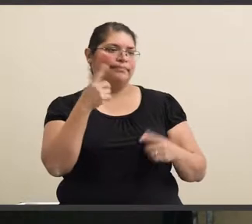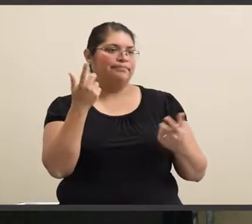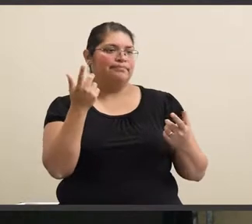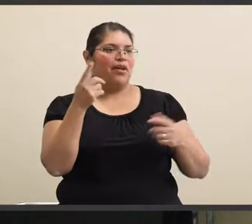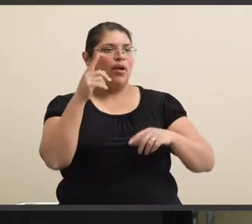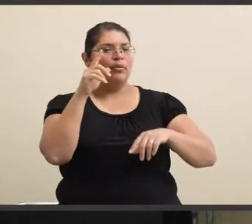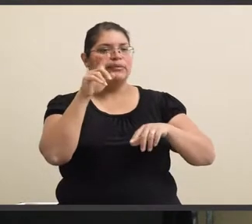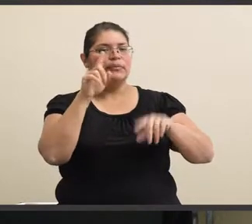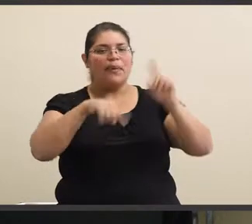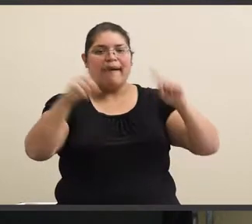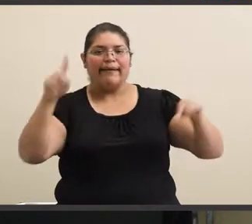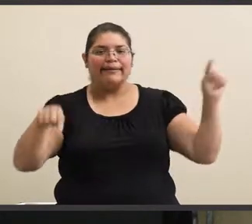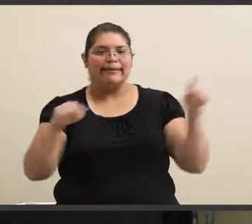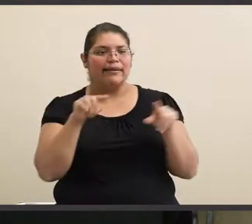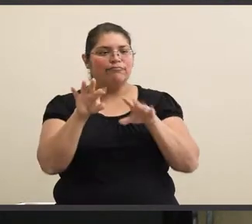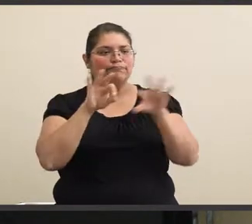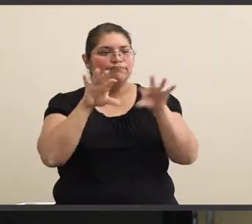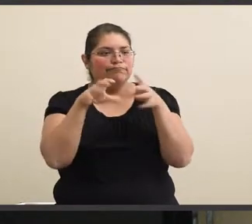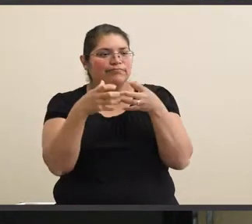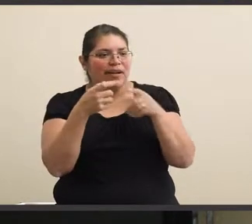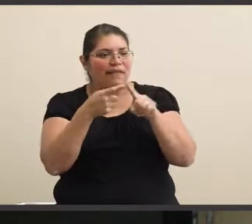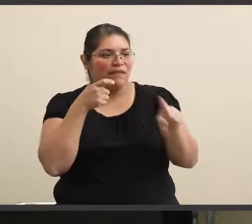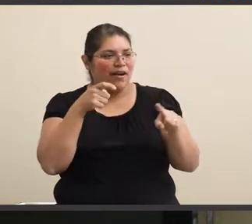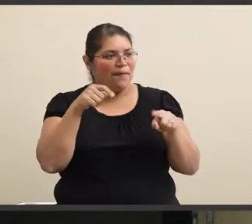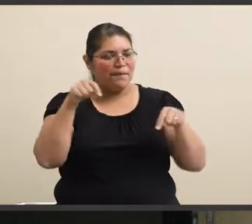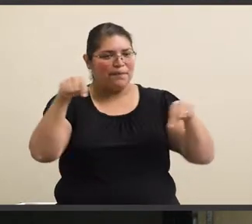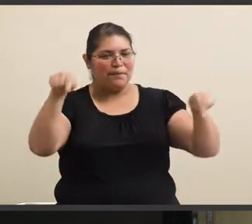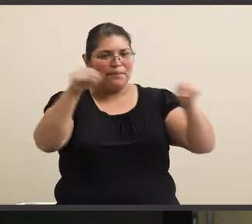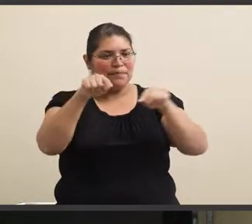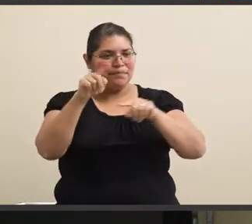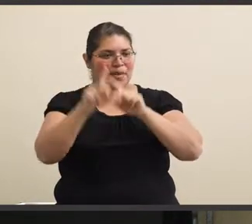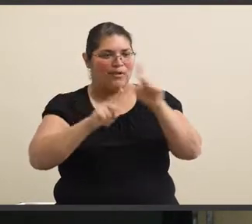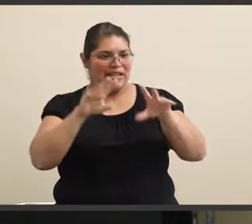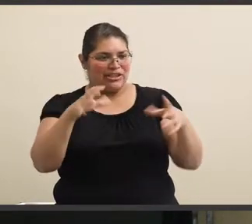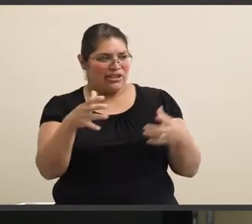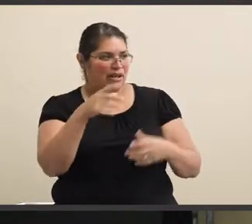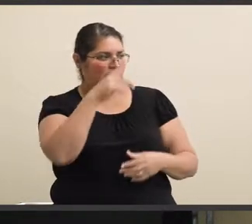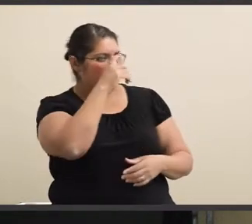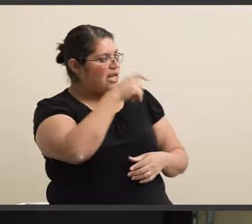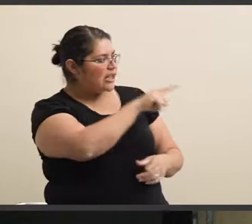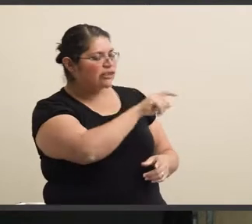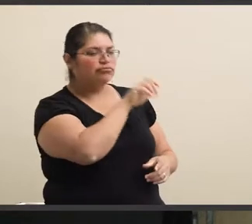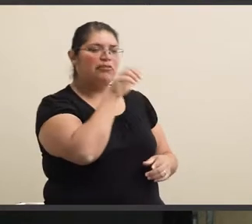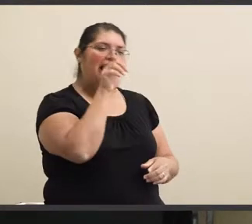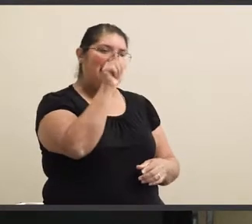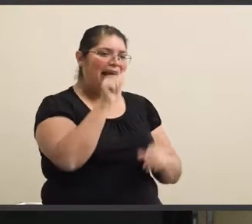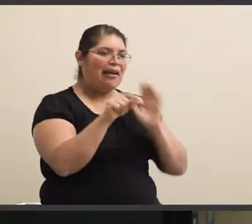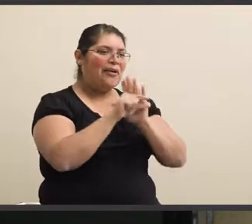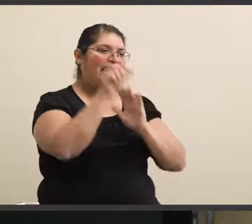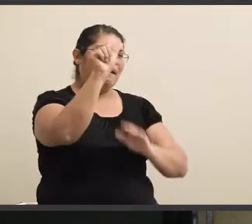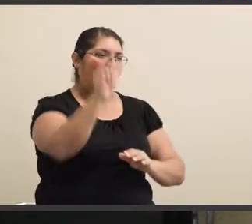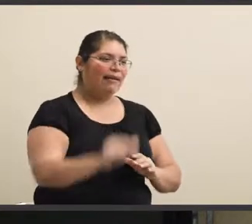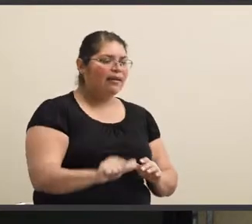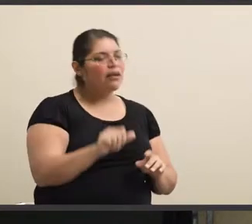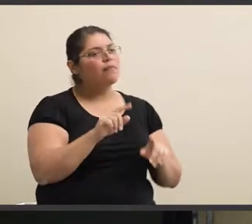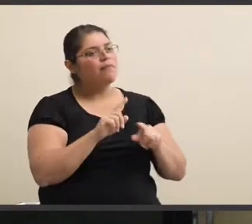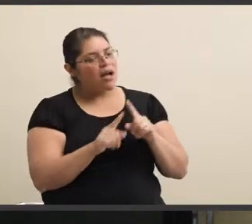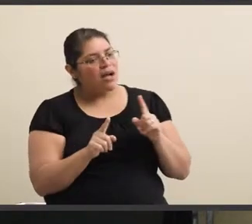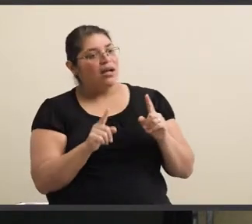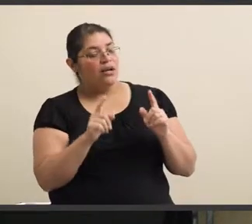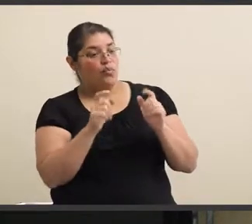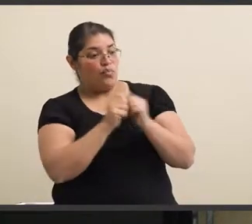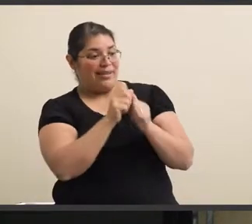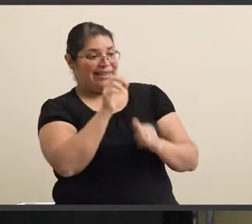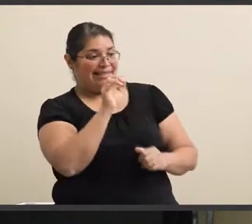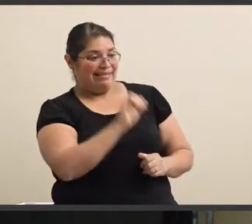of the population because these are the students who volunteer. These are the students who are making A's. are are making A's. So with